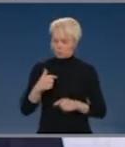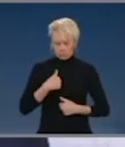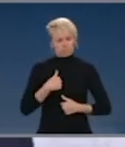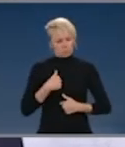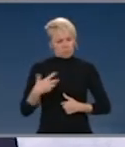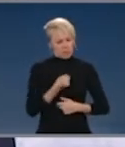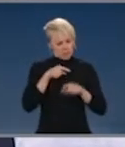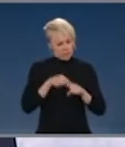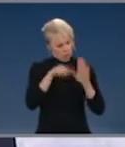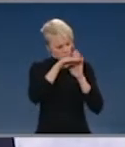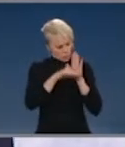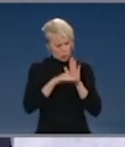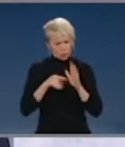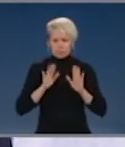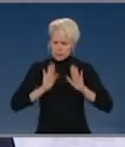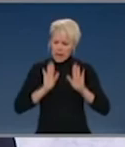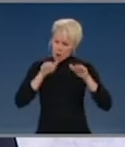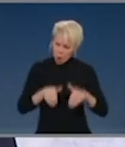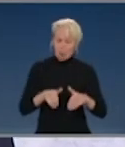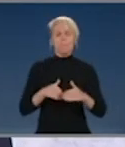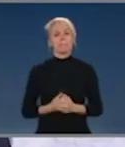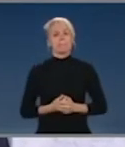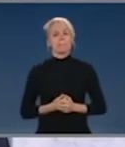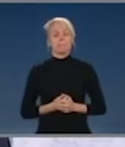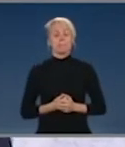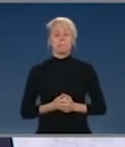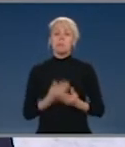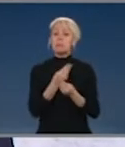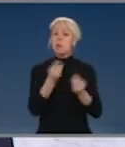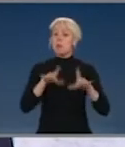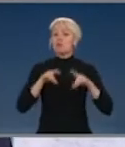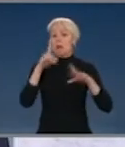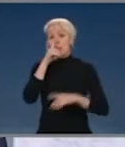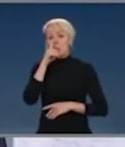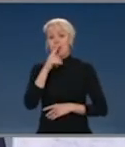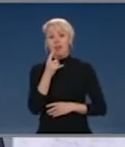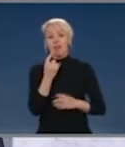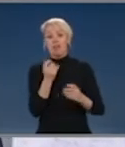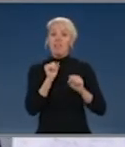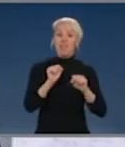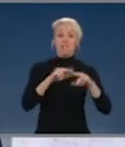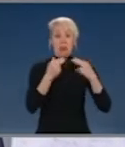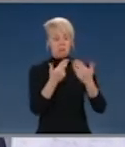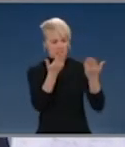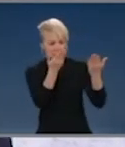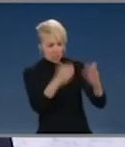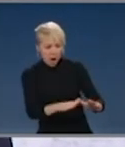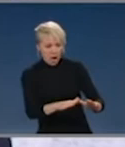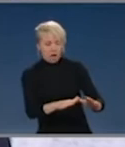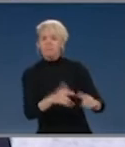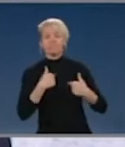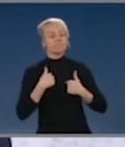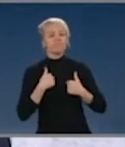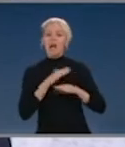for all of those Australians who couldn't attend the funeral of a family member or couldn't see a loved one